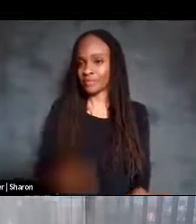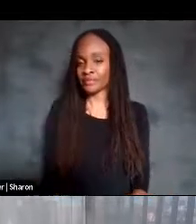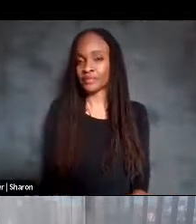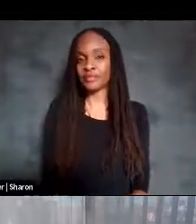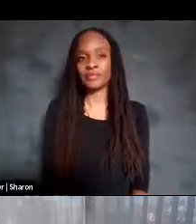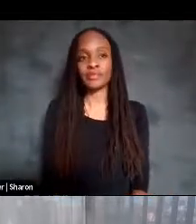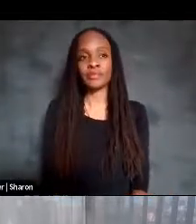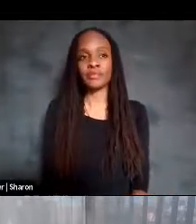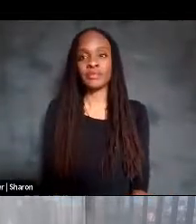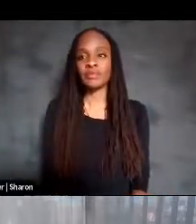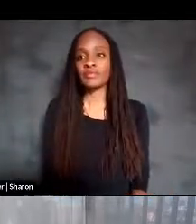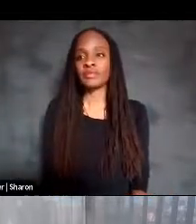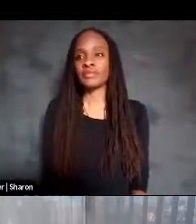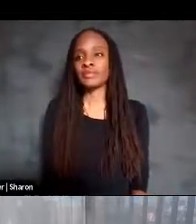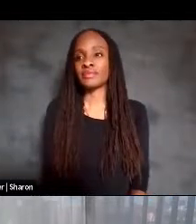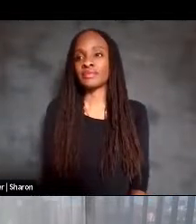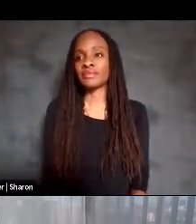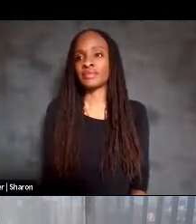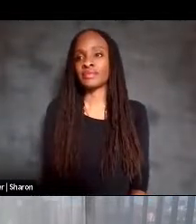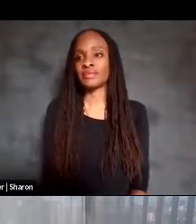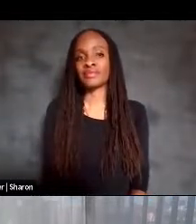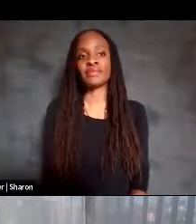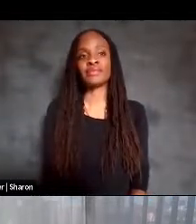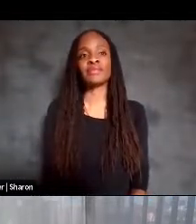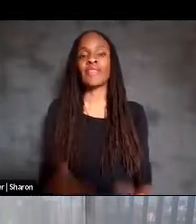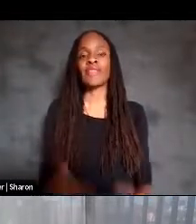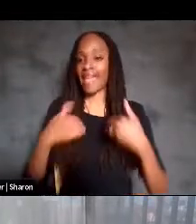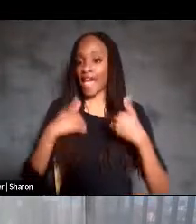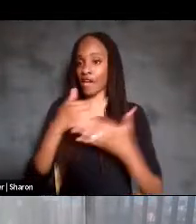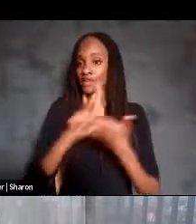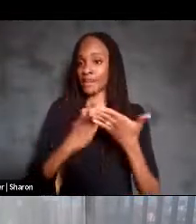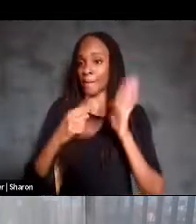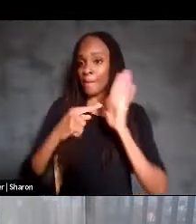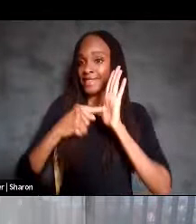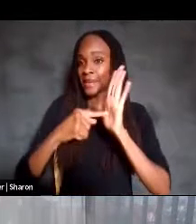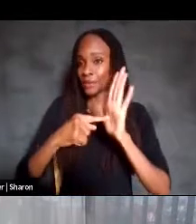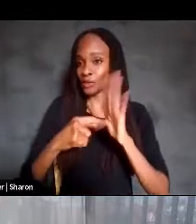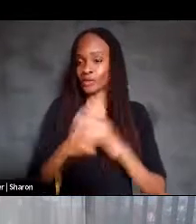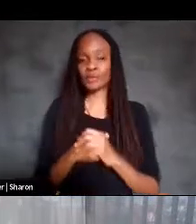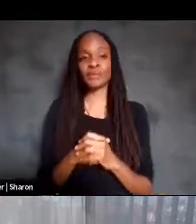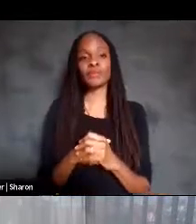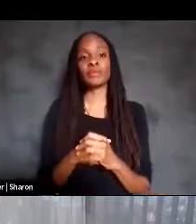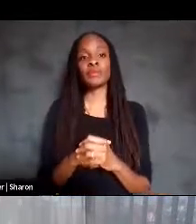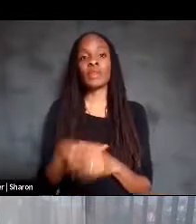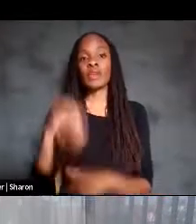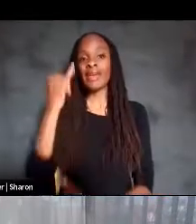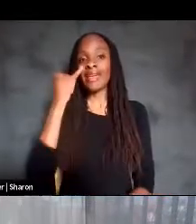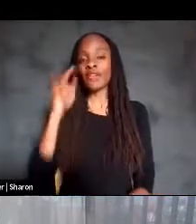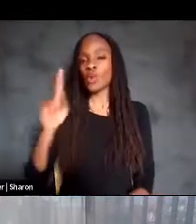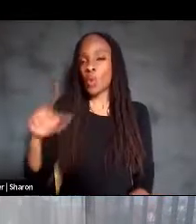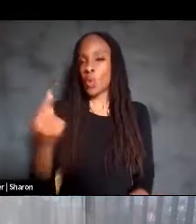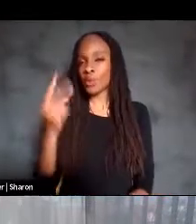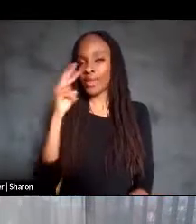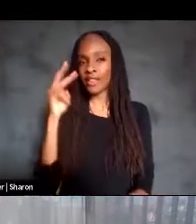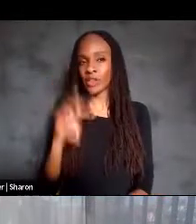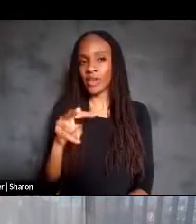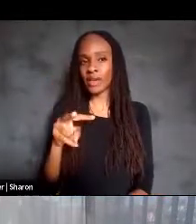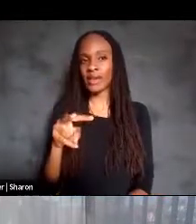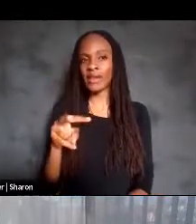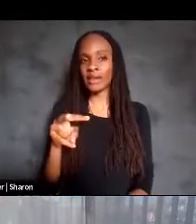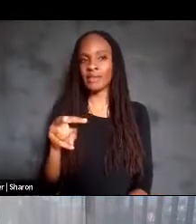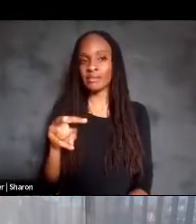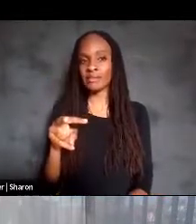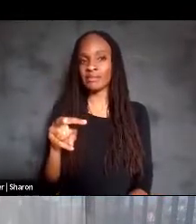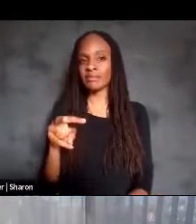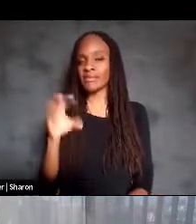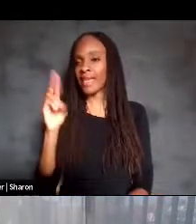Okay. So here are some examples. So if you only look at the outputs of the neural